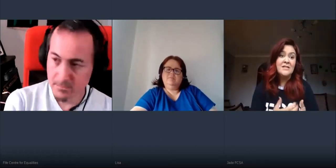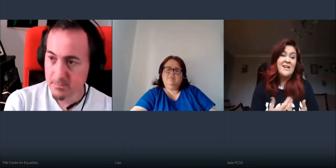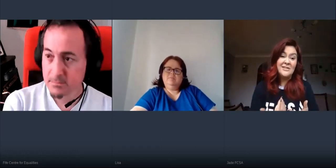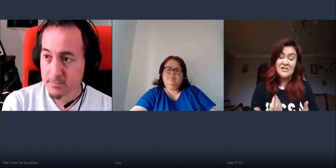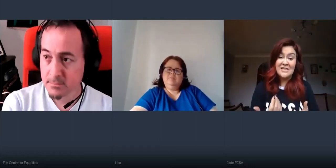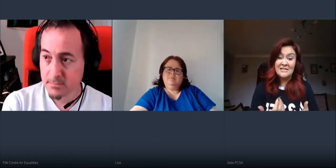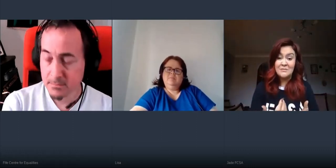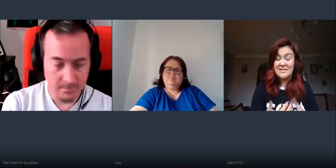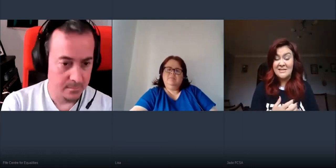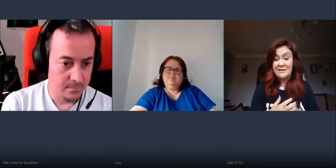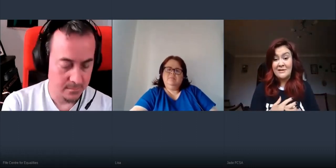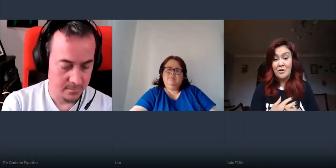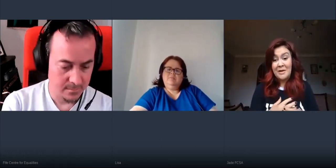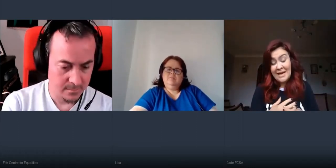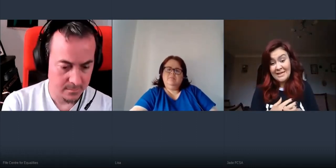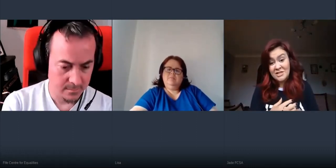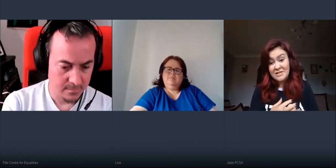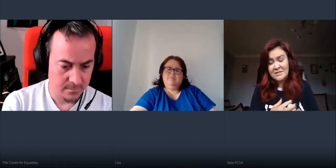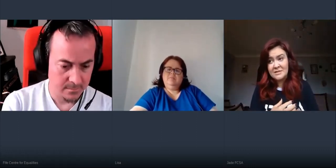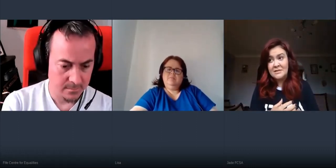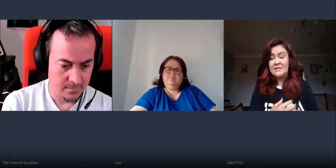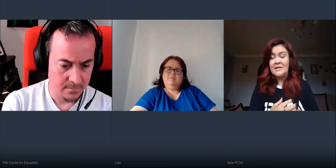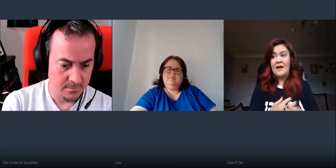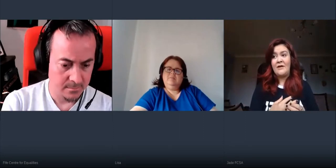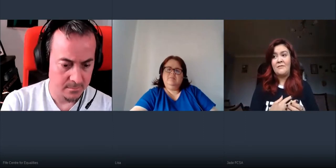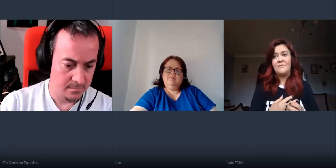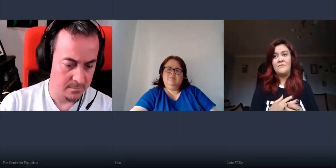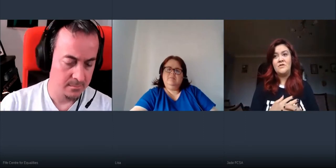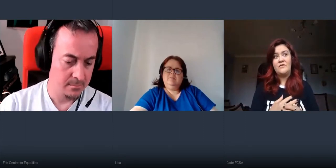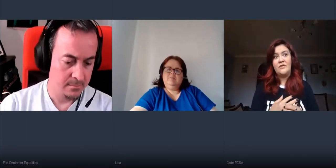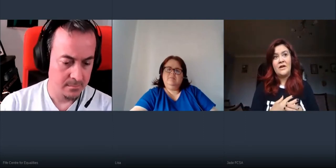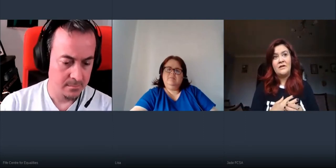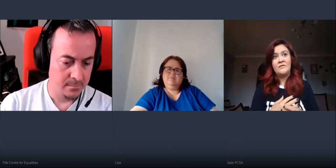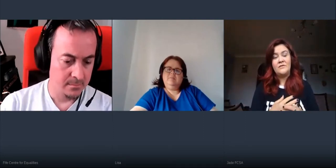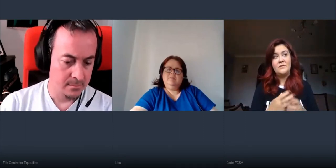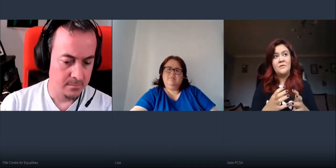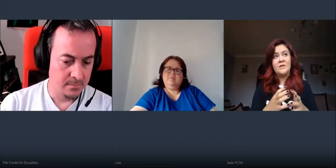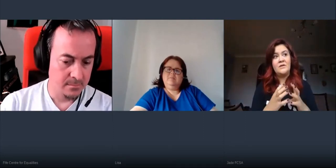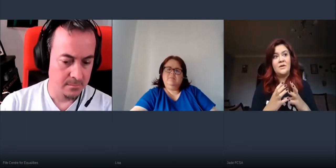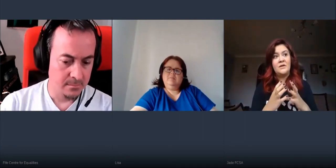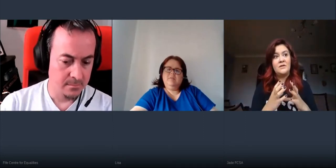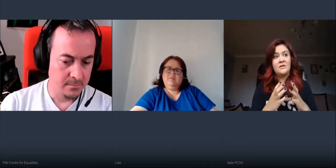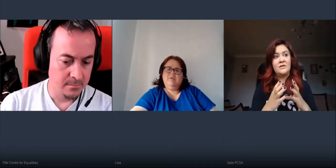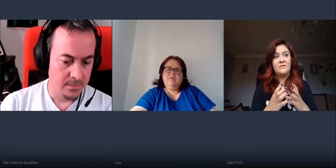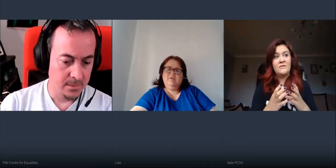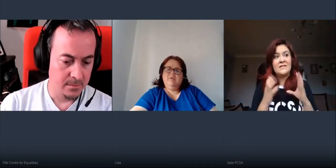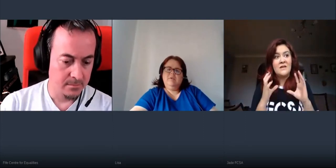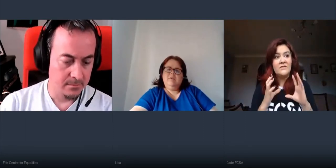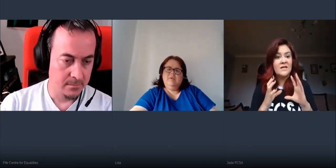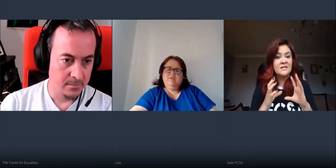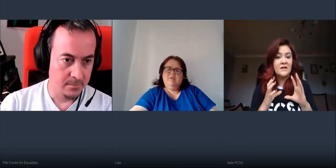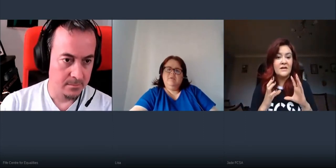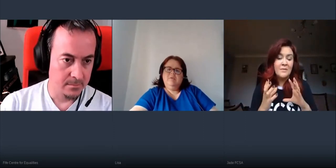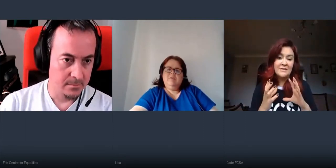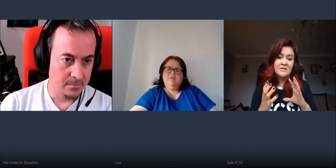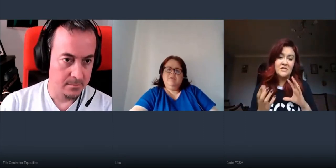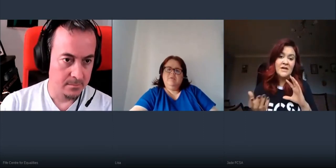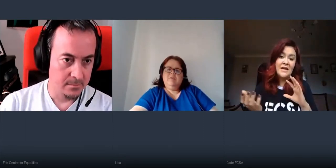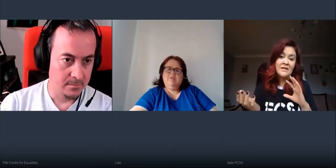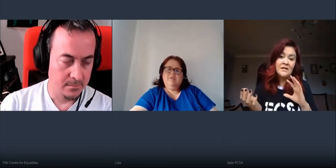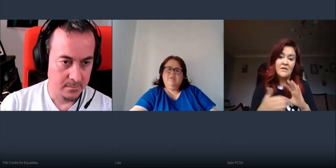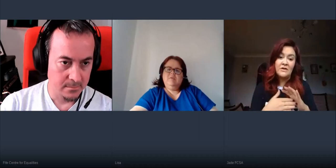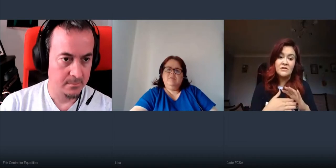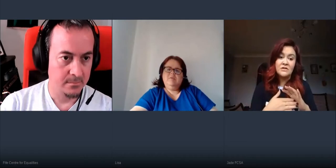understandably still a little bit anxious and there's a few kind of now that we're the face coverings are kind of mandatory